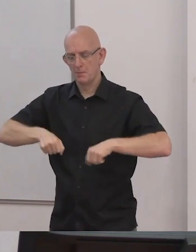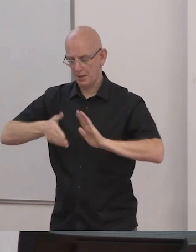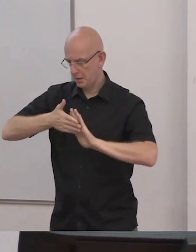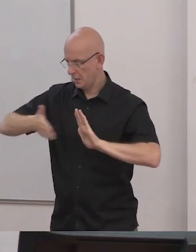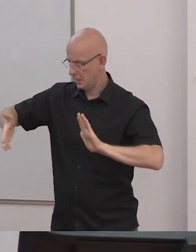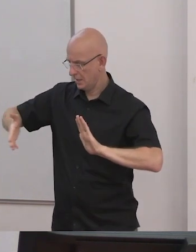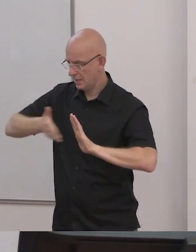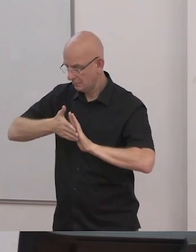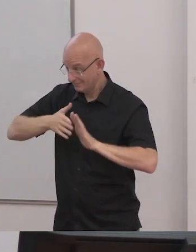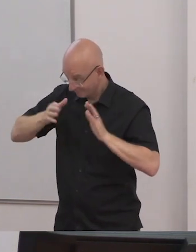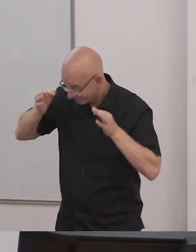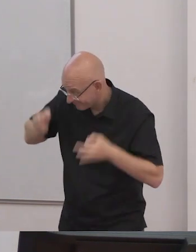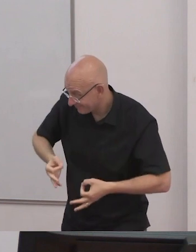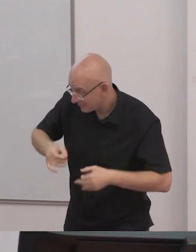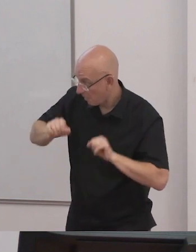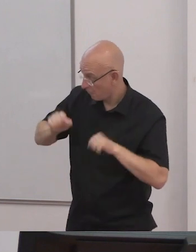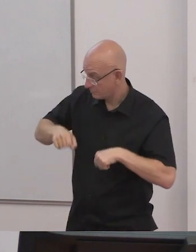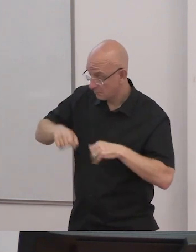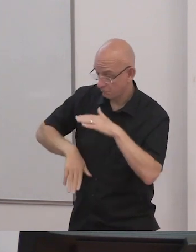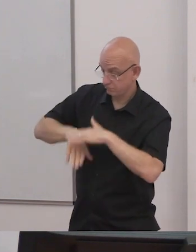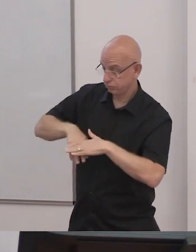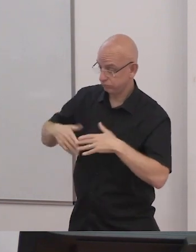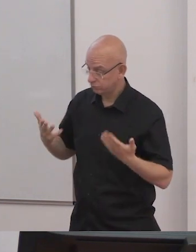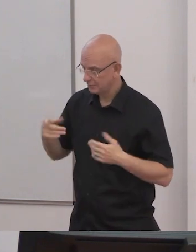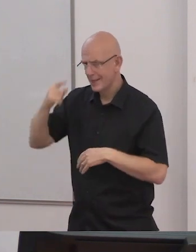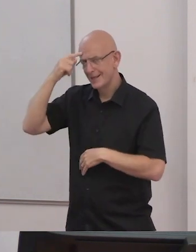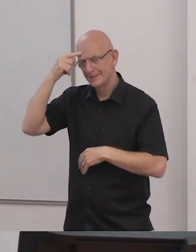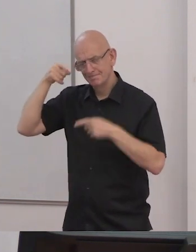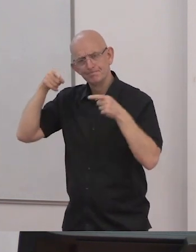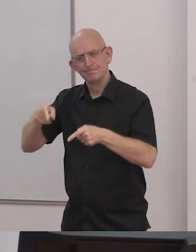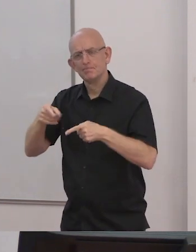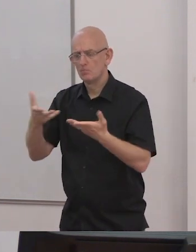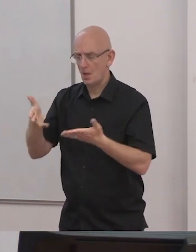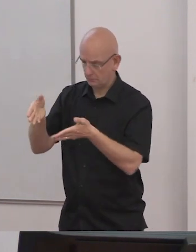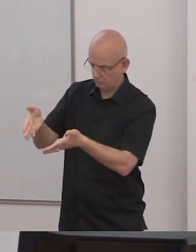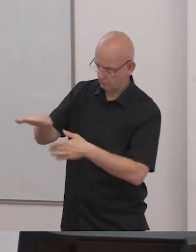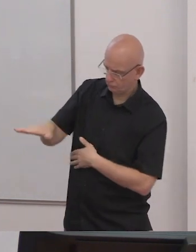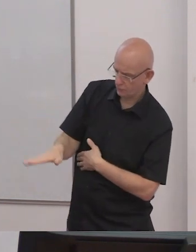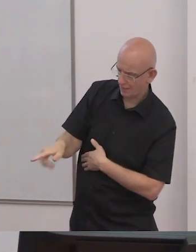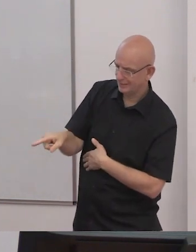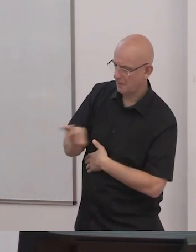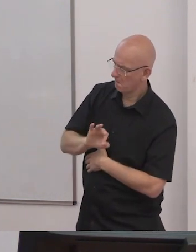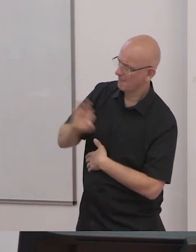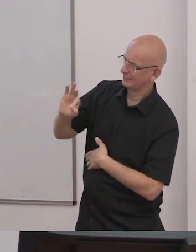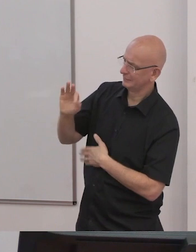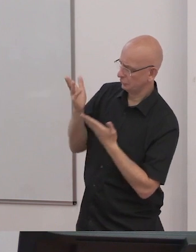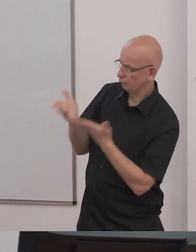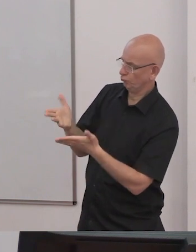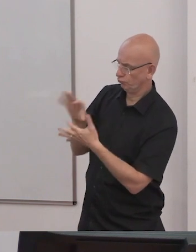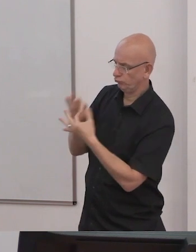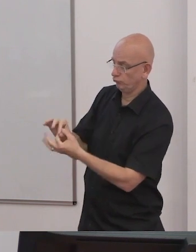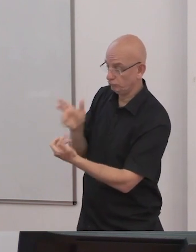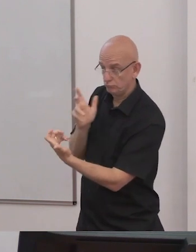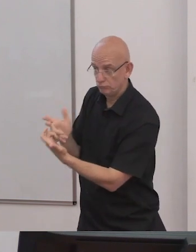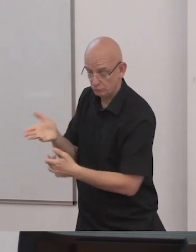restrictive environment which is the maximum extent appropriate that children with disabilities